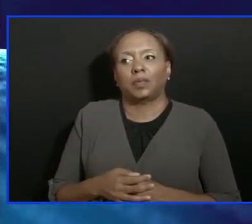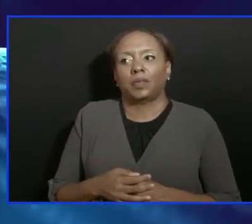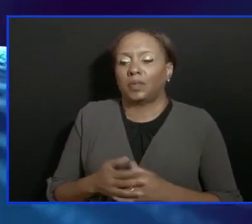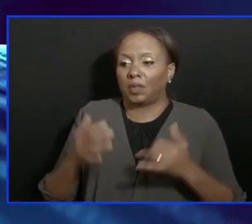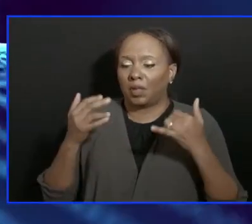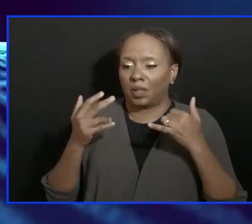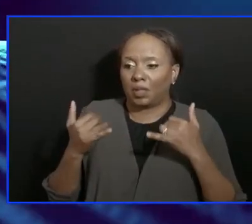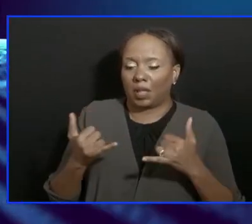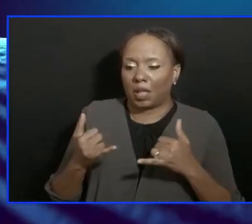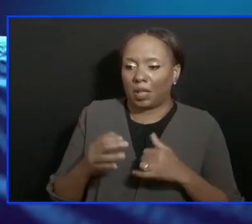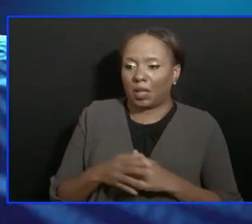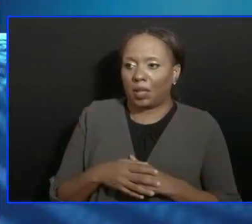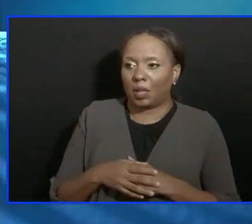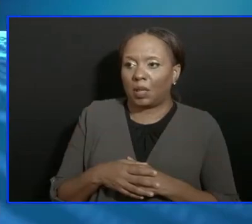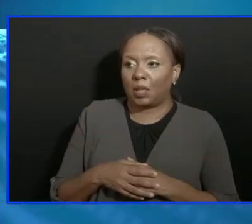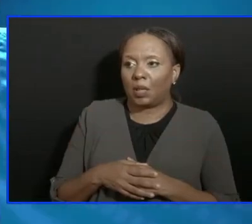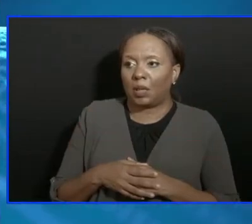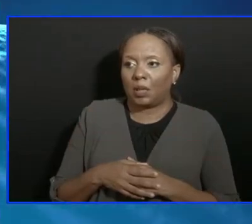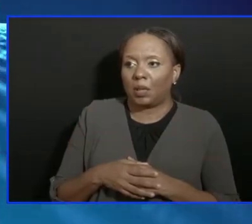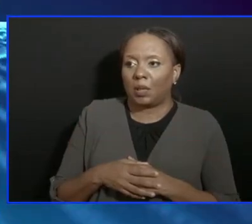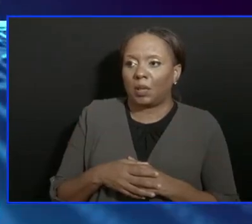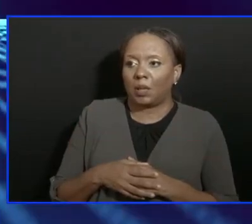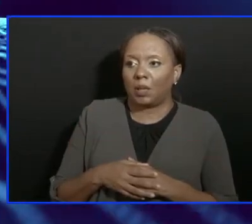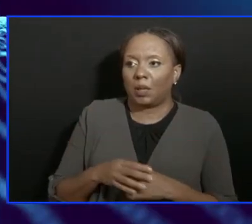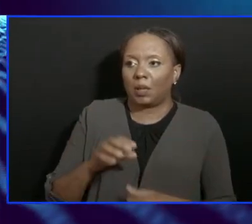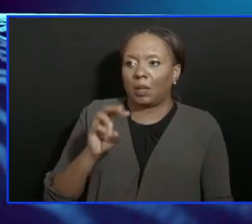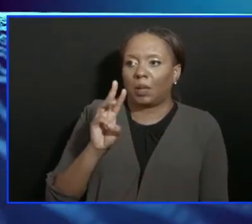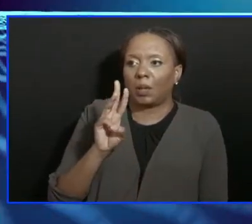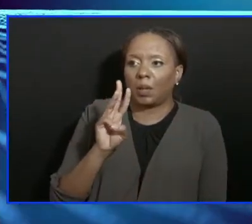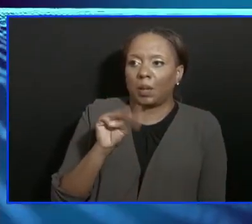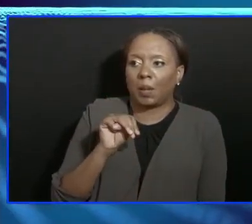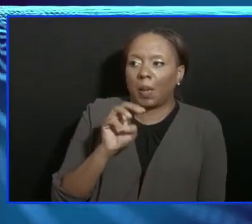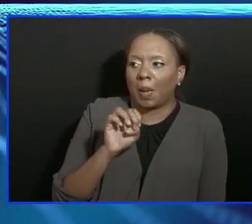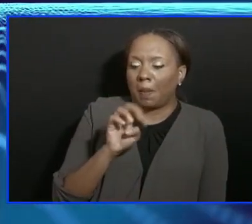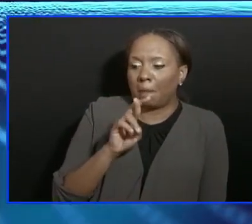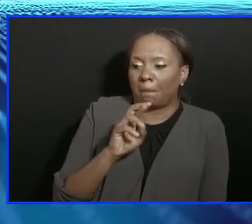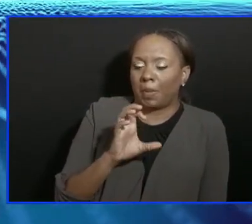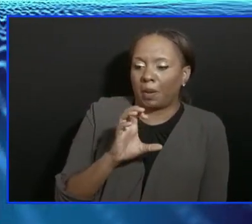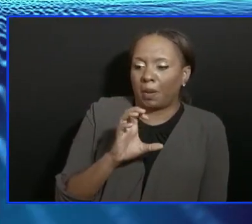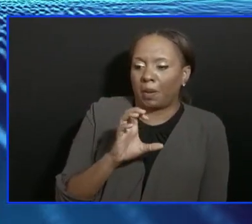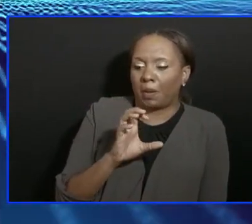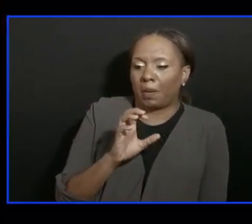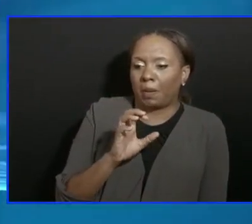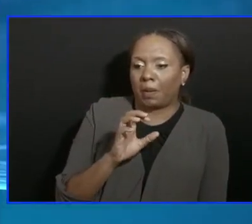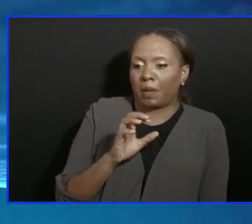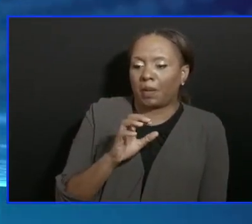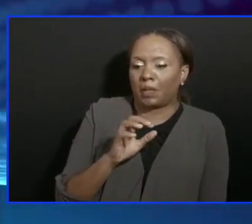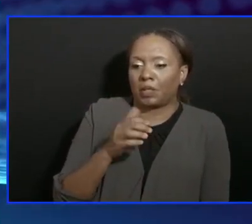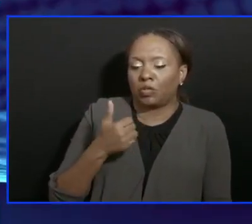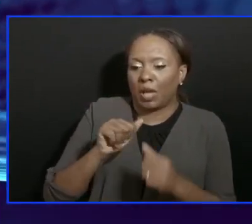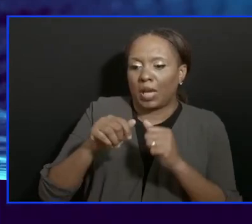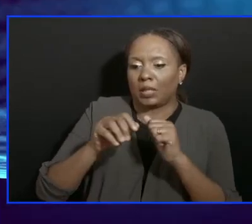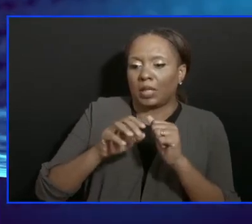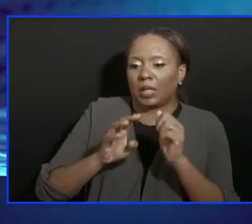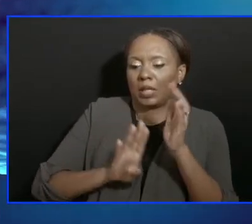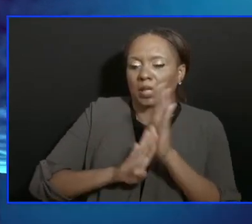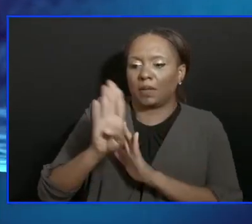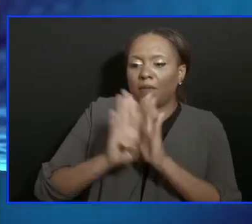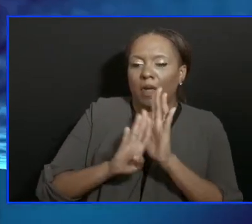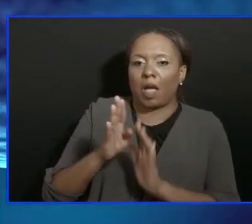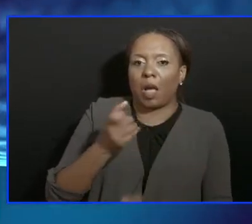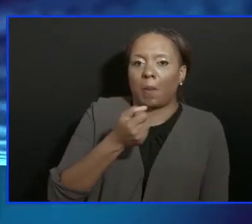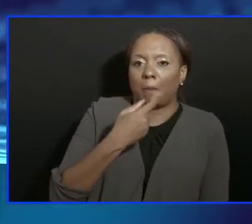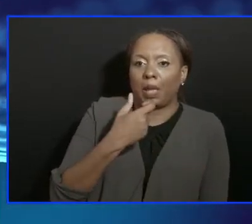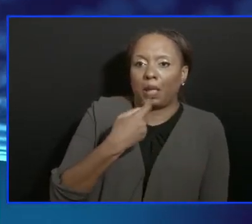are developing. And in fact, Merck has far advanced the pill that will deal, they say, very effectively with the